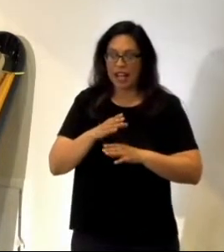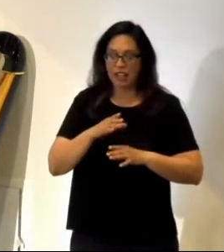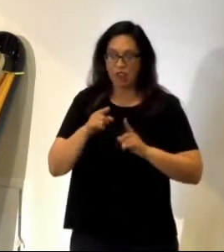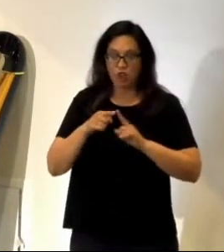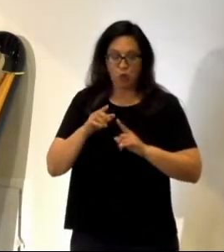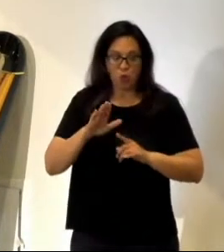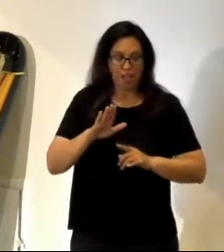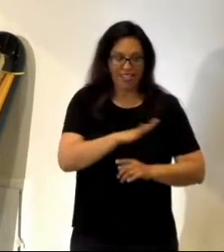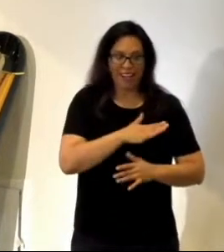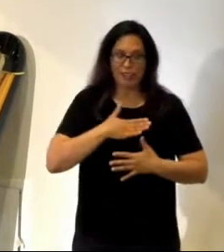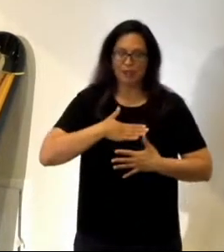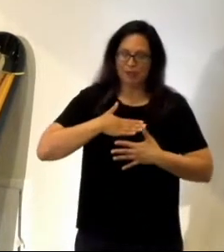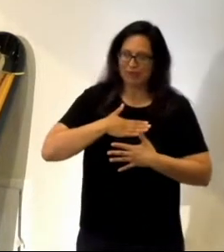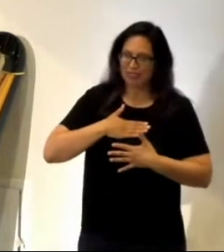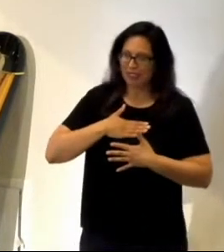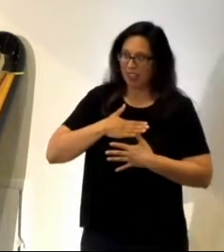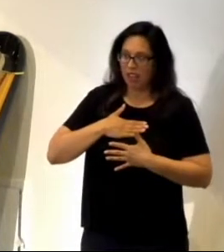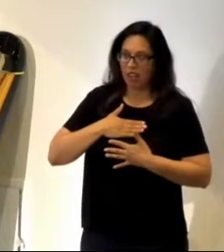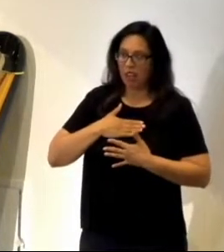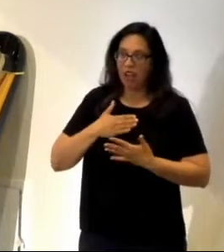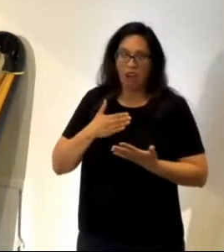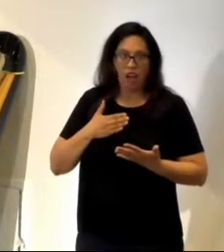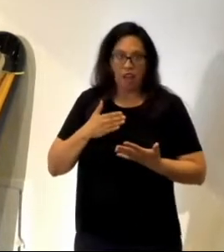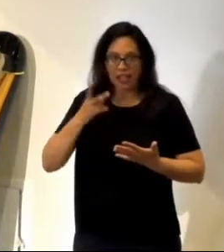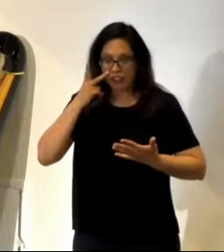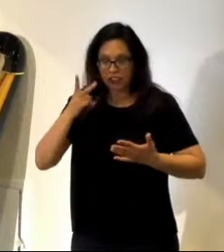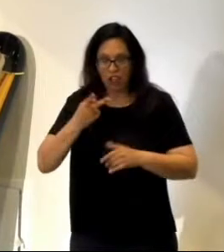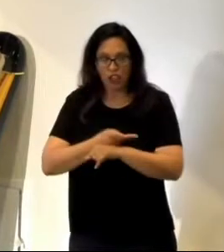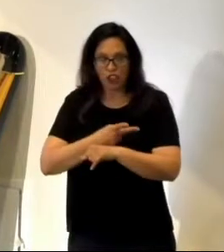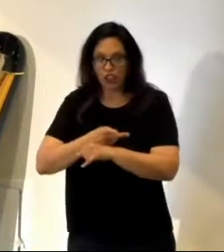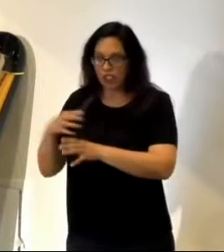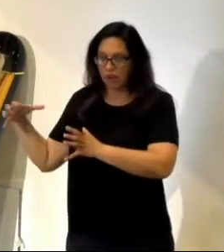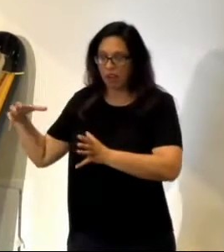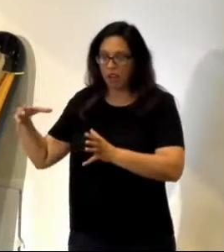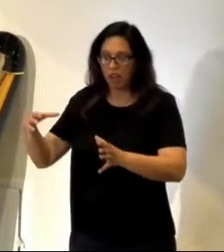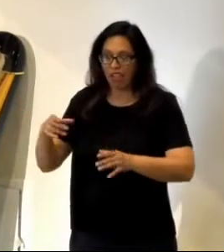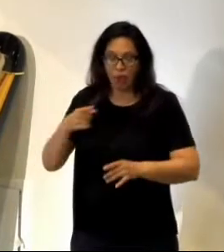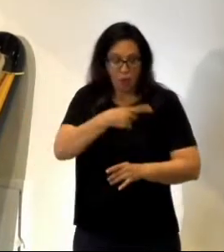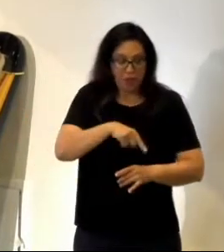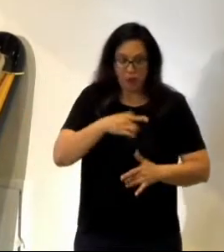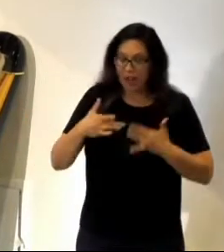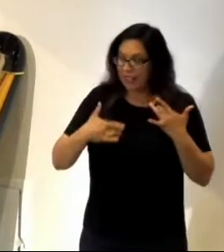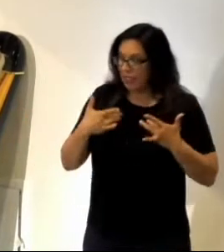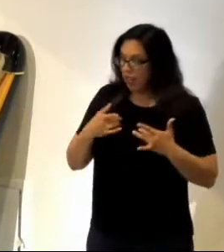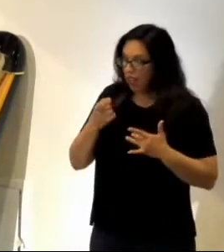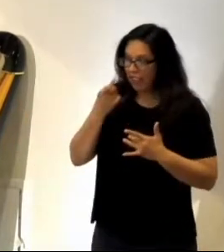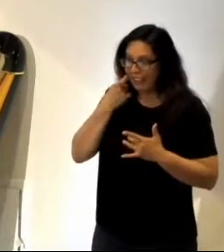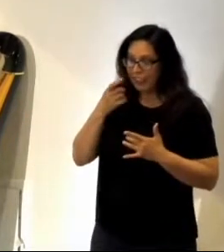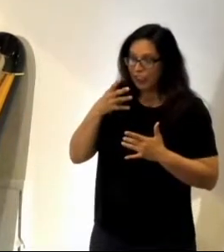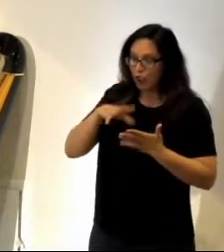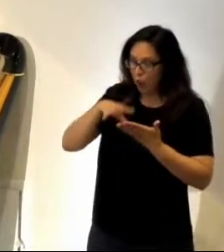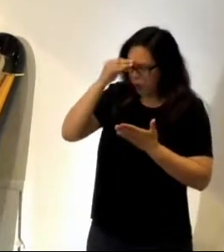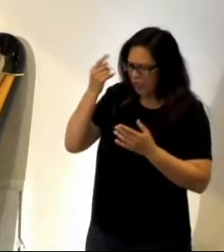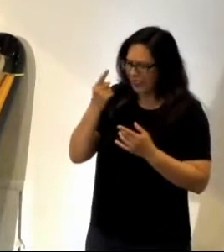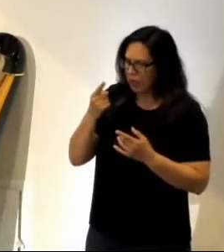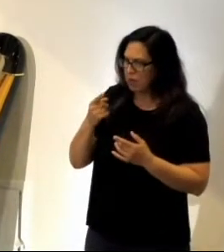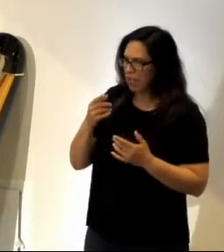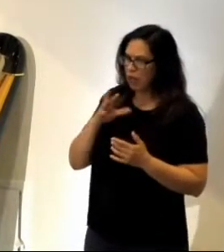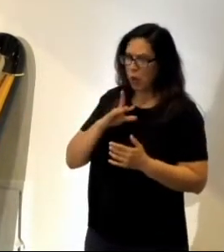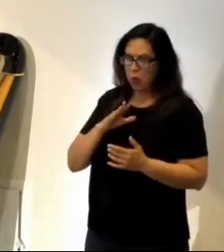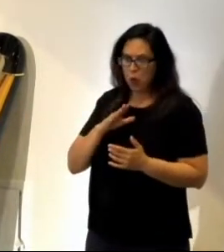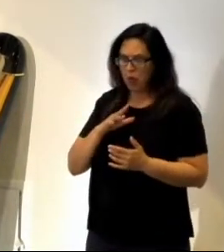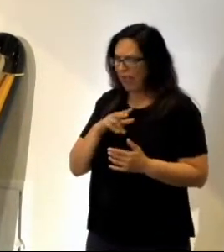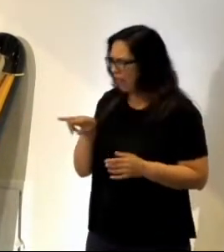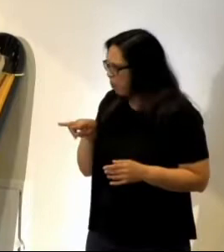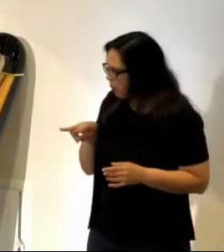he had explained this, a flock of sheep started to come by. And so they were all excited. They just learned something cool. And so they look out